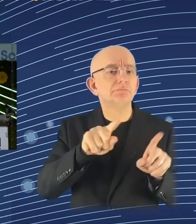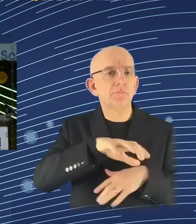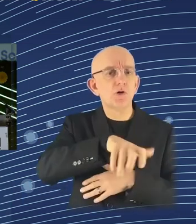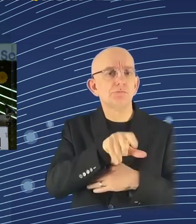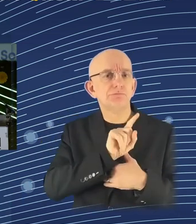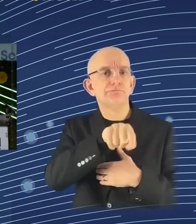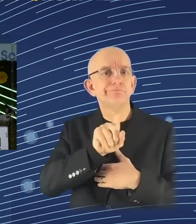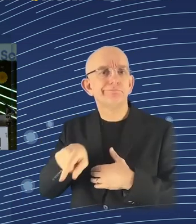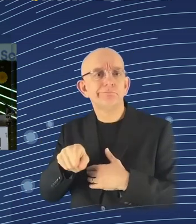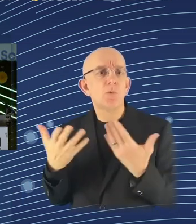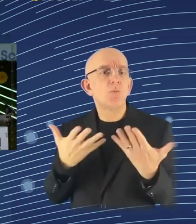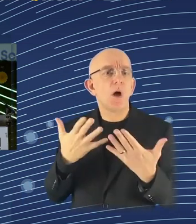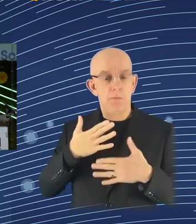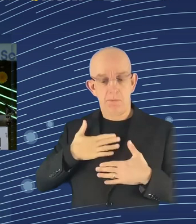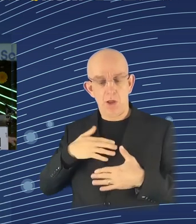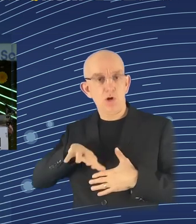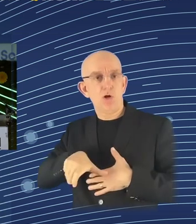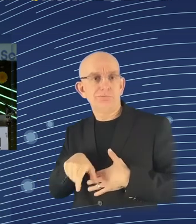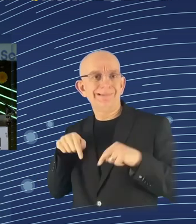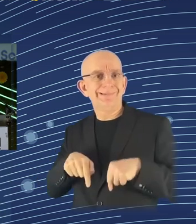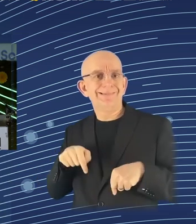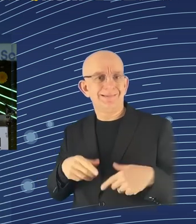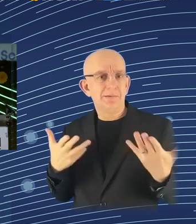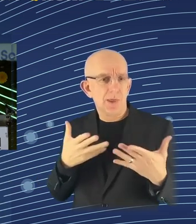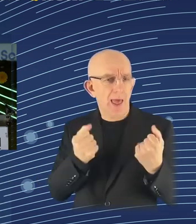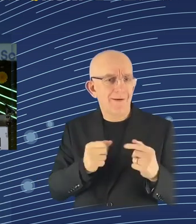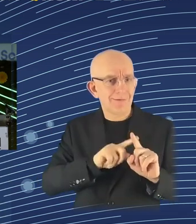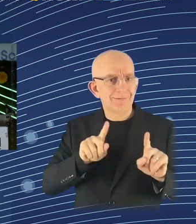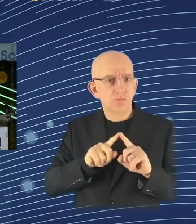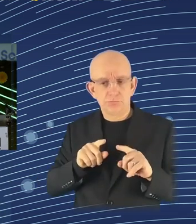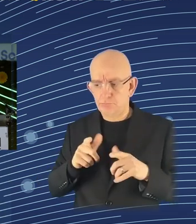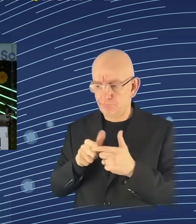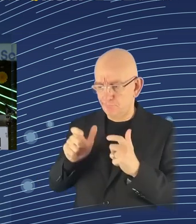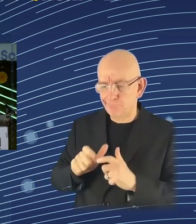writing those reports. You could get chat GBT to do it much faster.